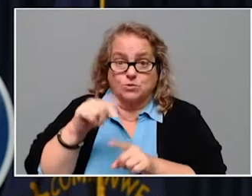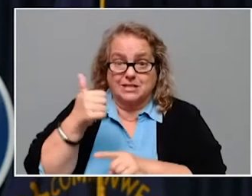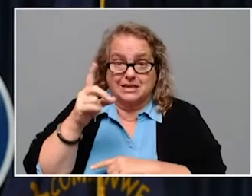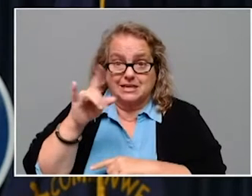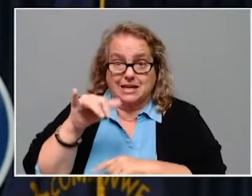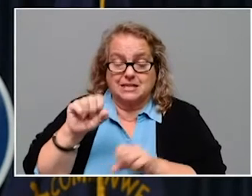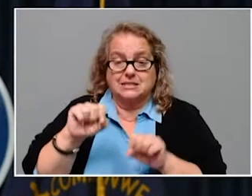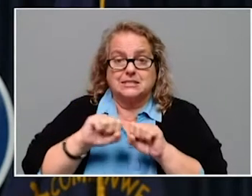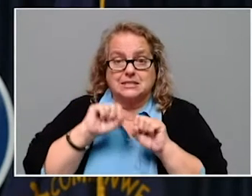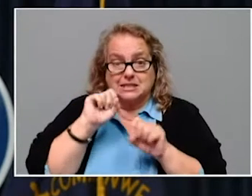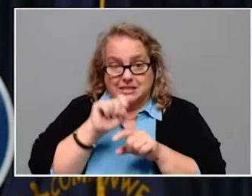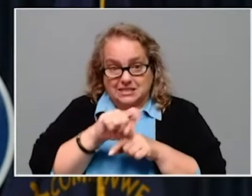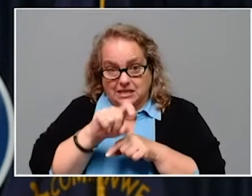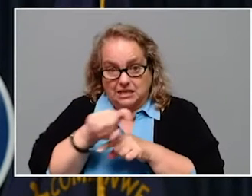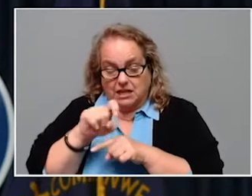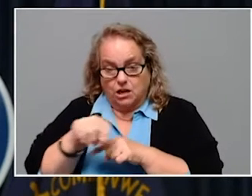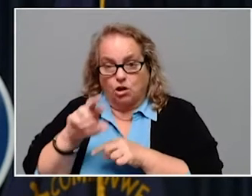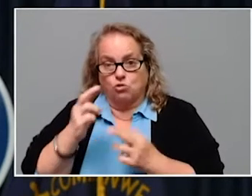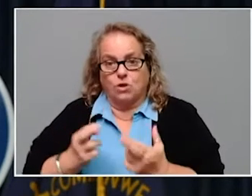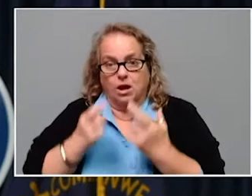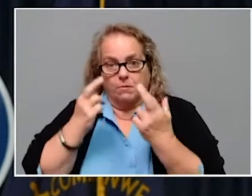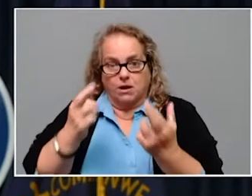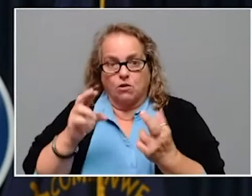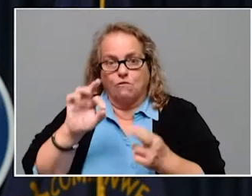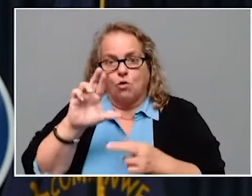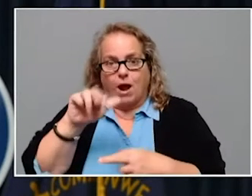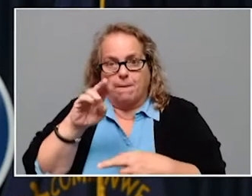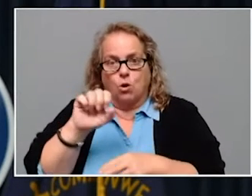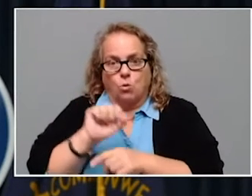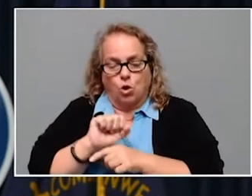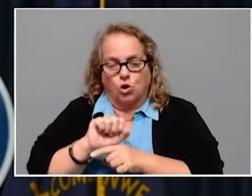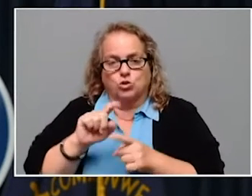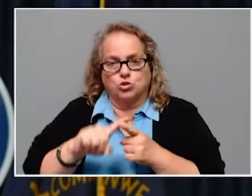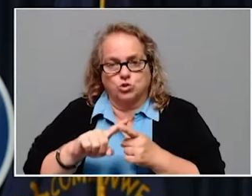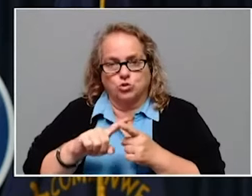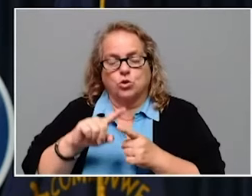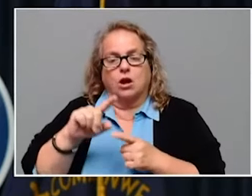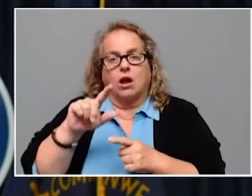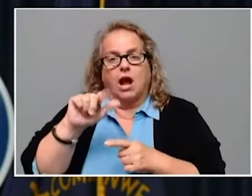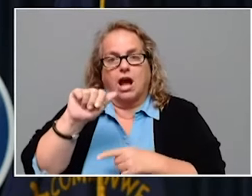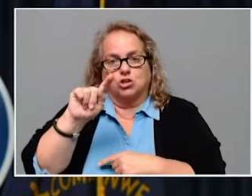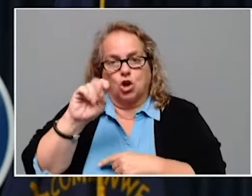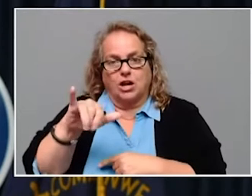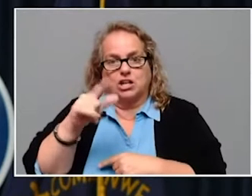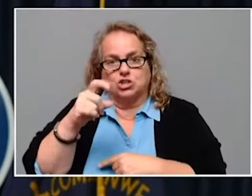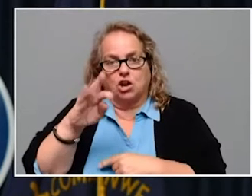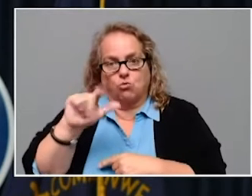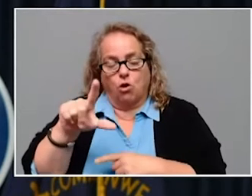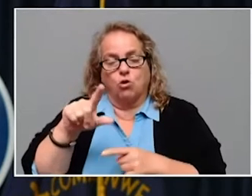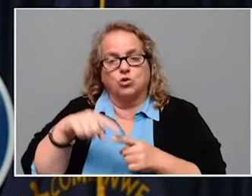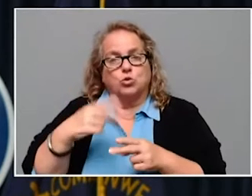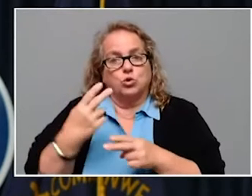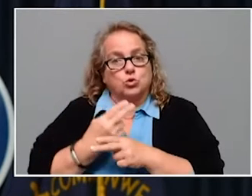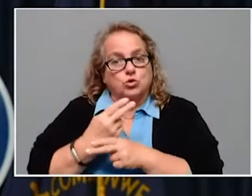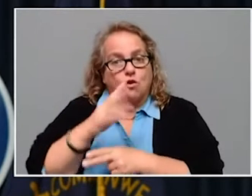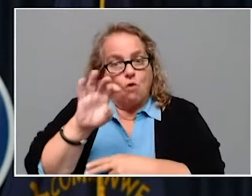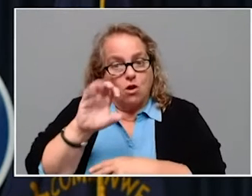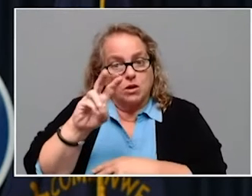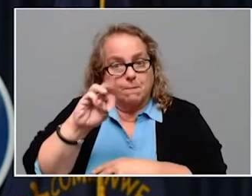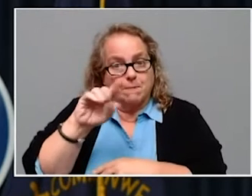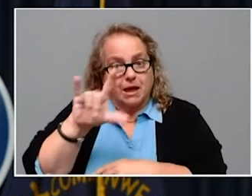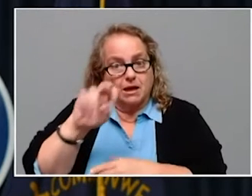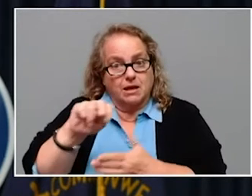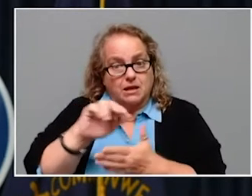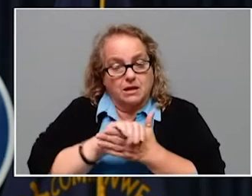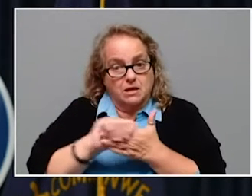During his coronavirus briefing on Monday, Governor Andy Beshear announced his recommendation to use $400 million from the state's share of